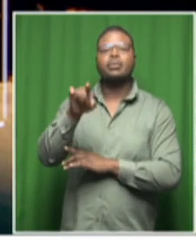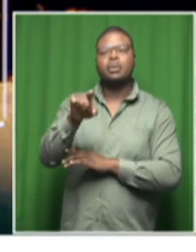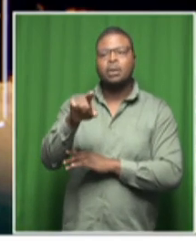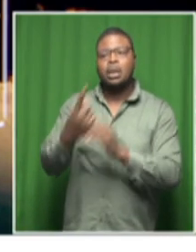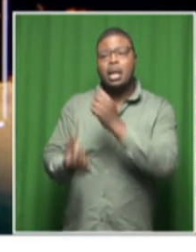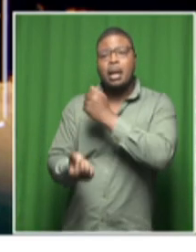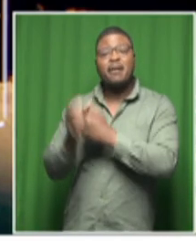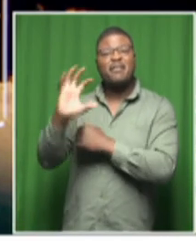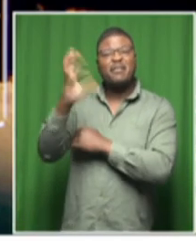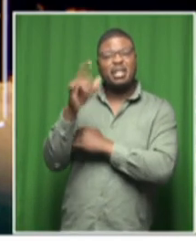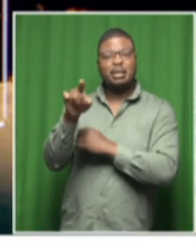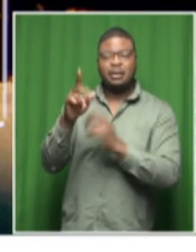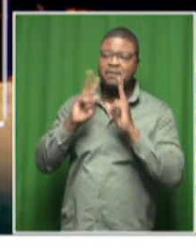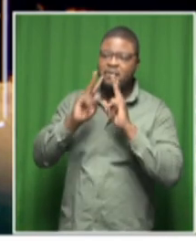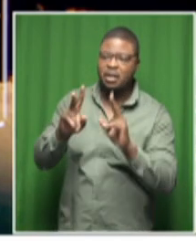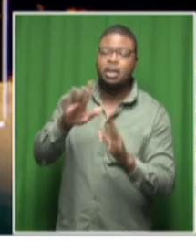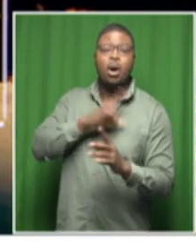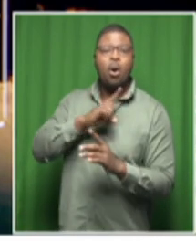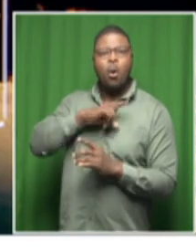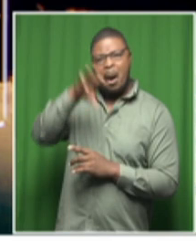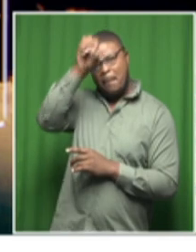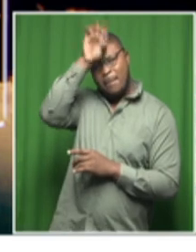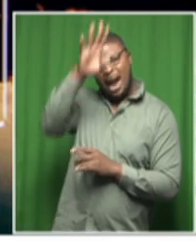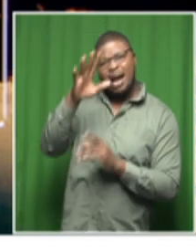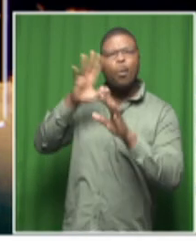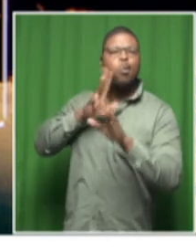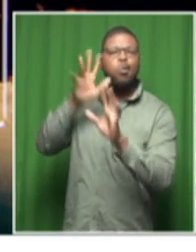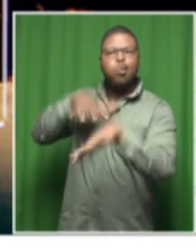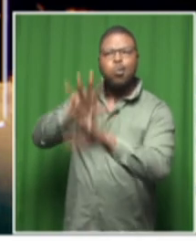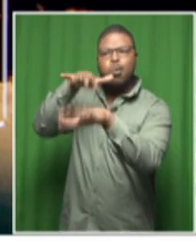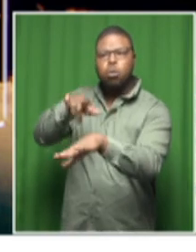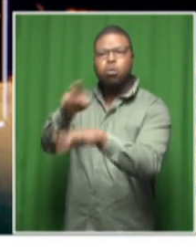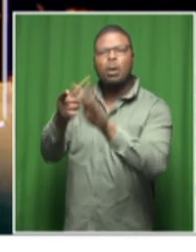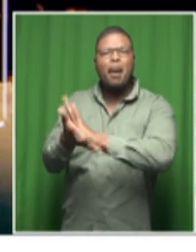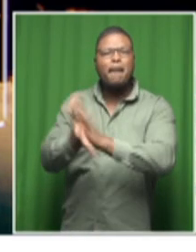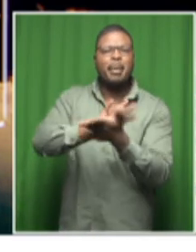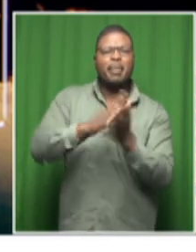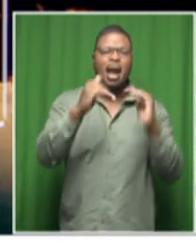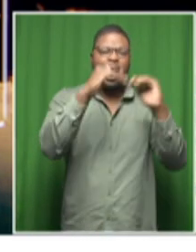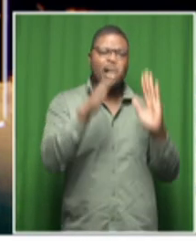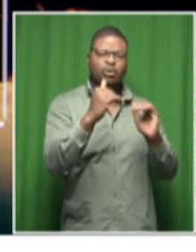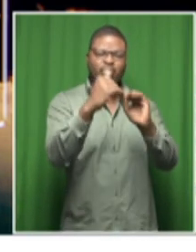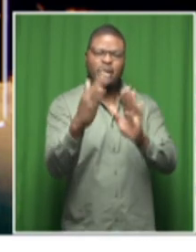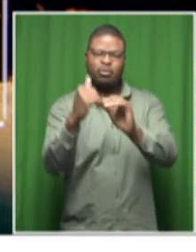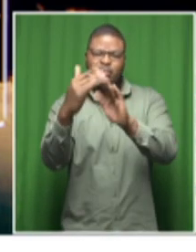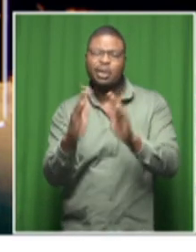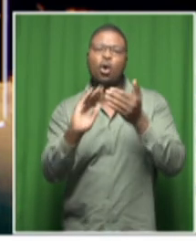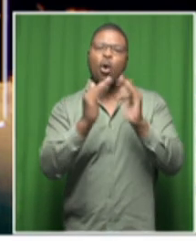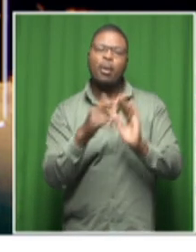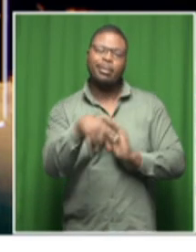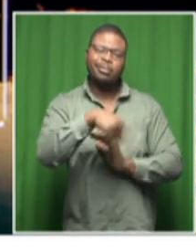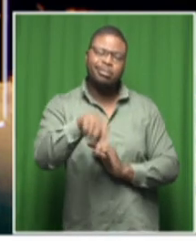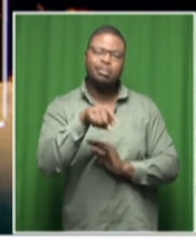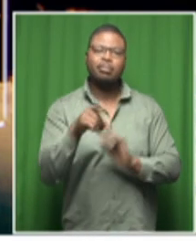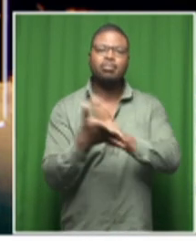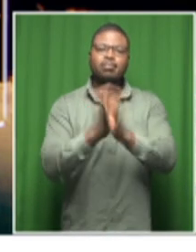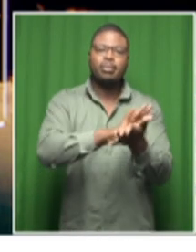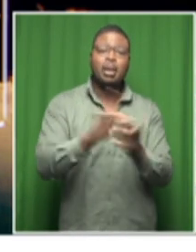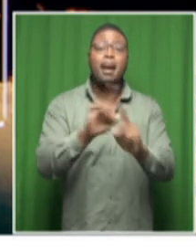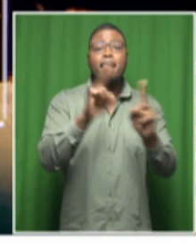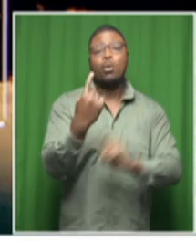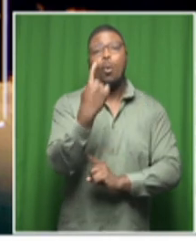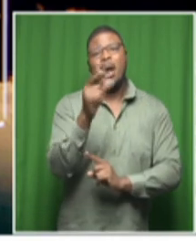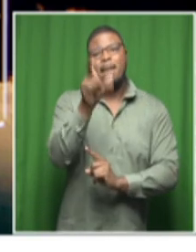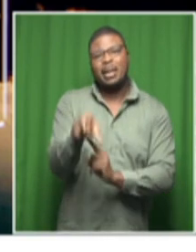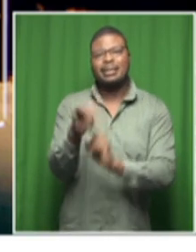a burst mine dam caused massive damage to houses and infrastructure in the area. One person has been confirmed